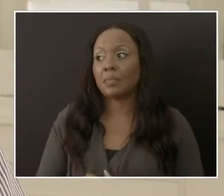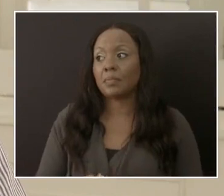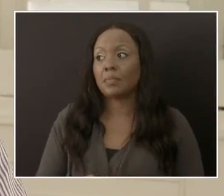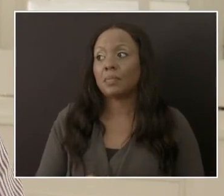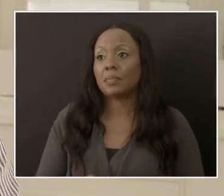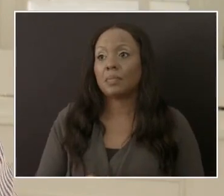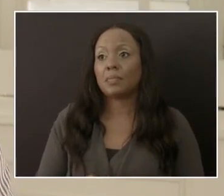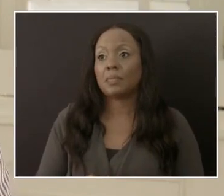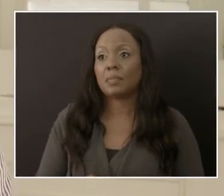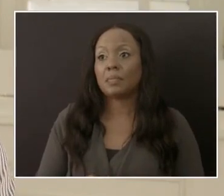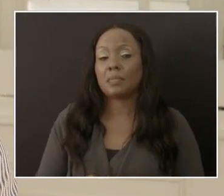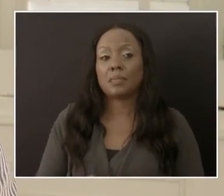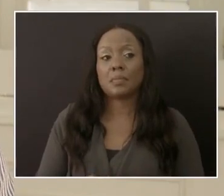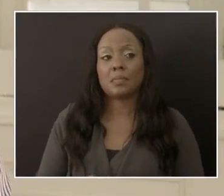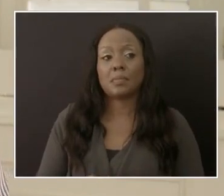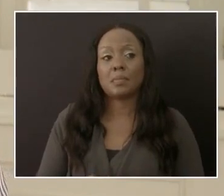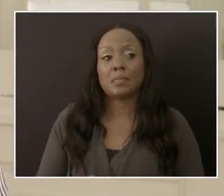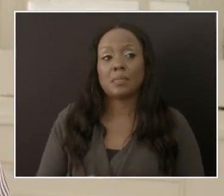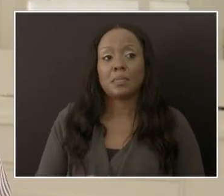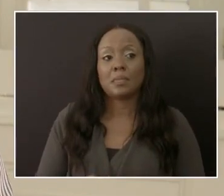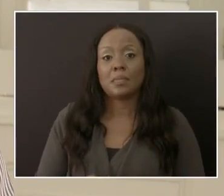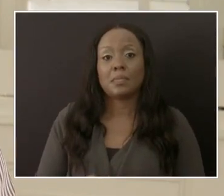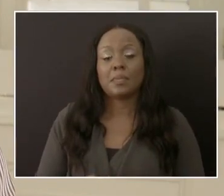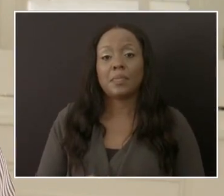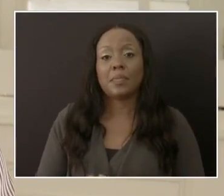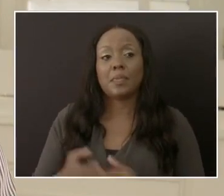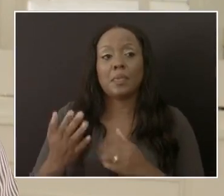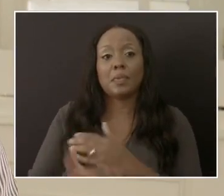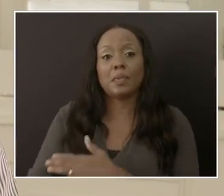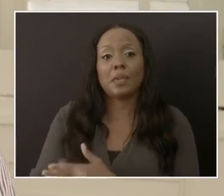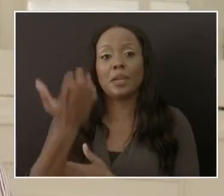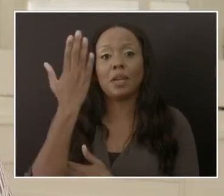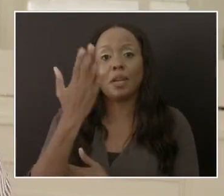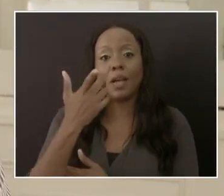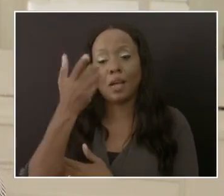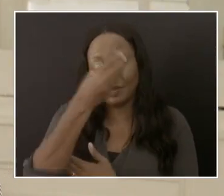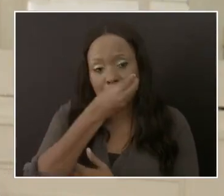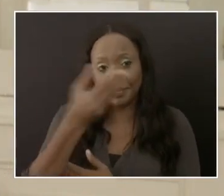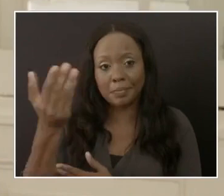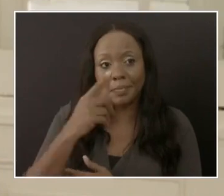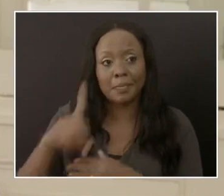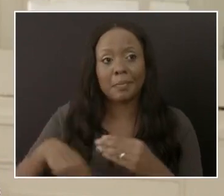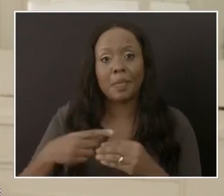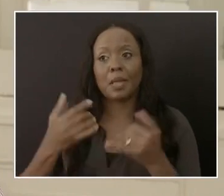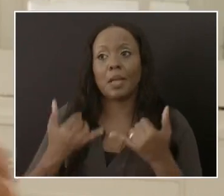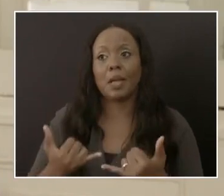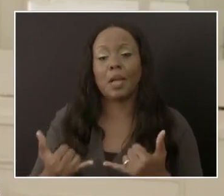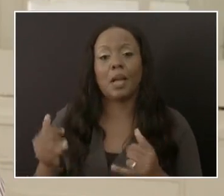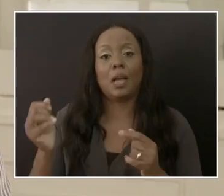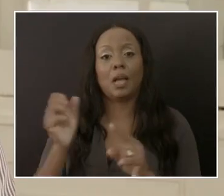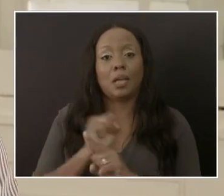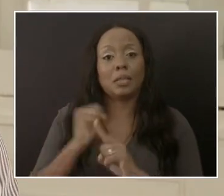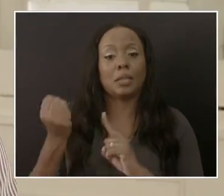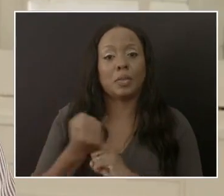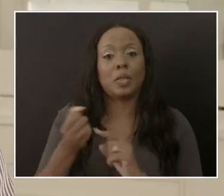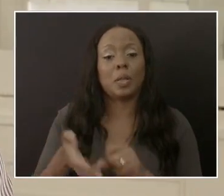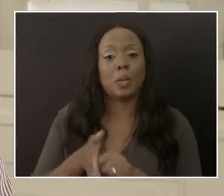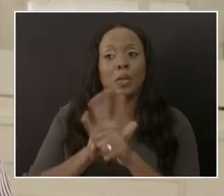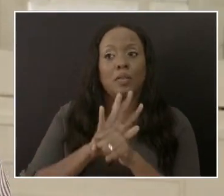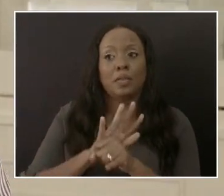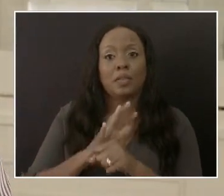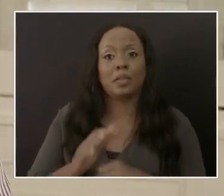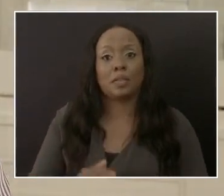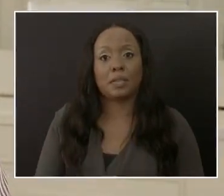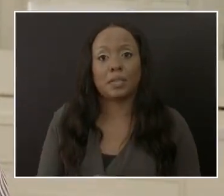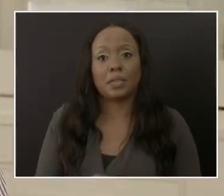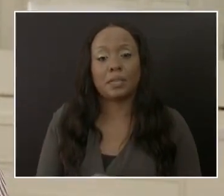the current COVID situation in Barbados. And then I will speak to the